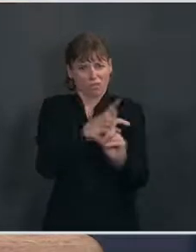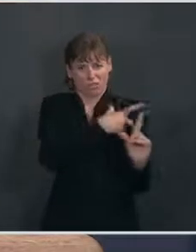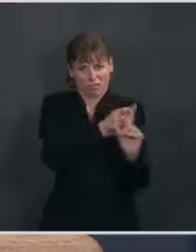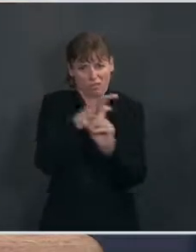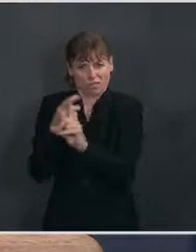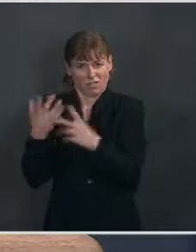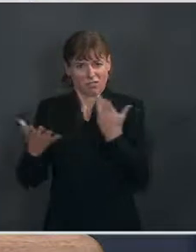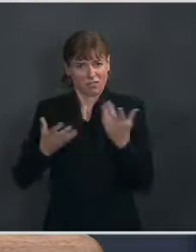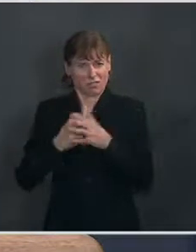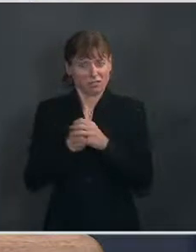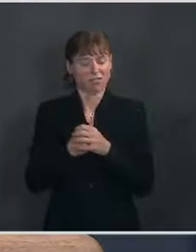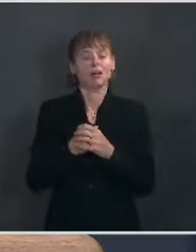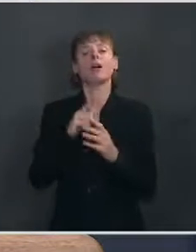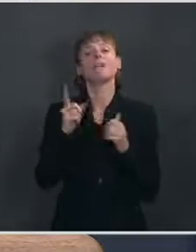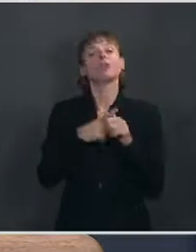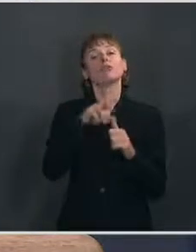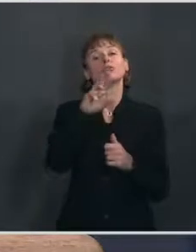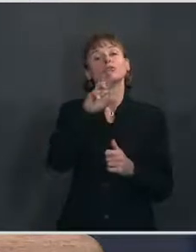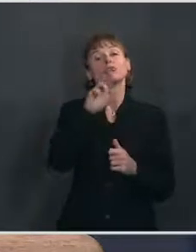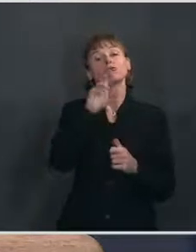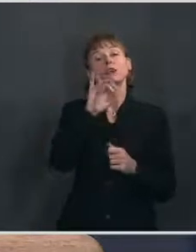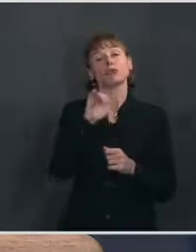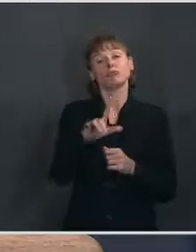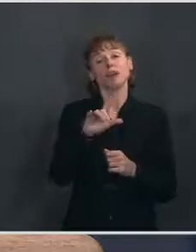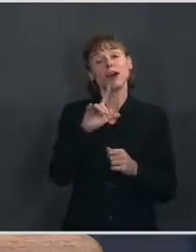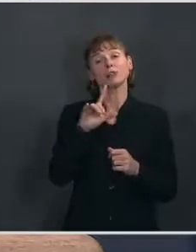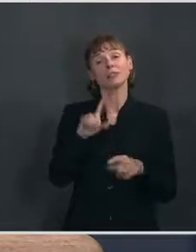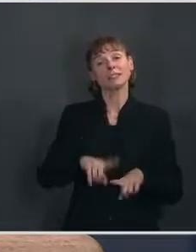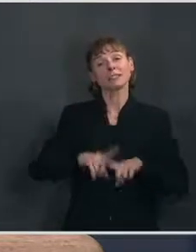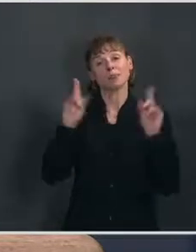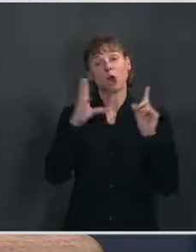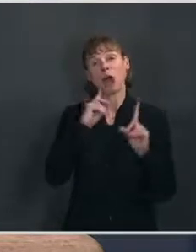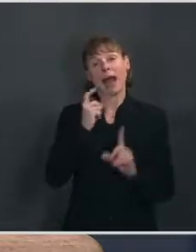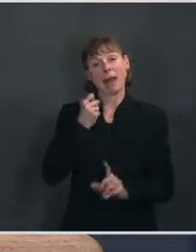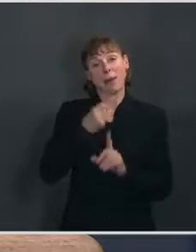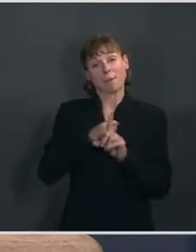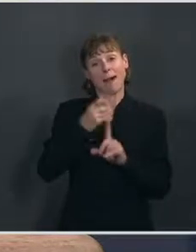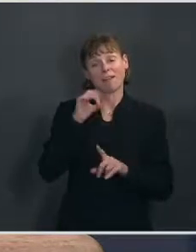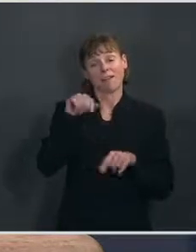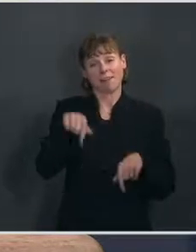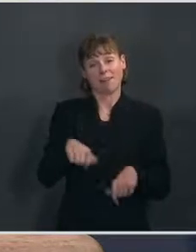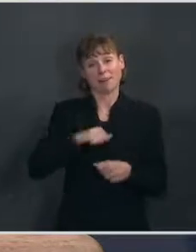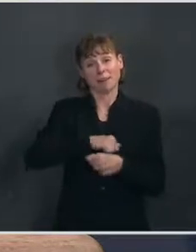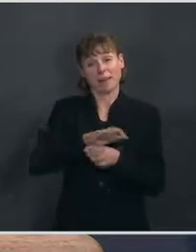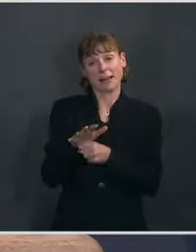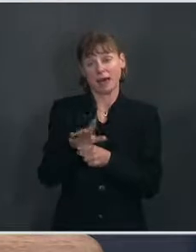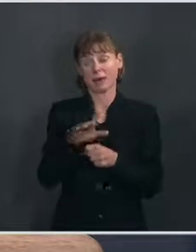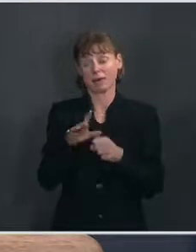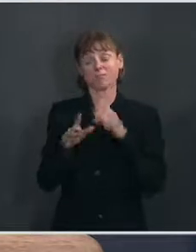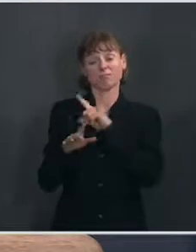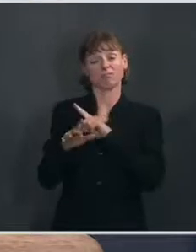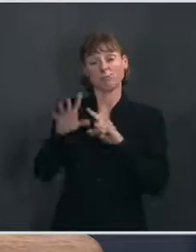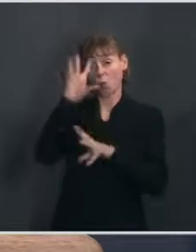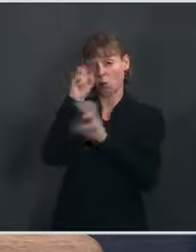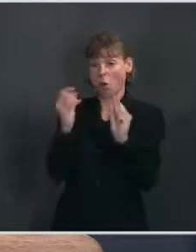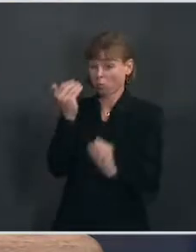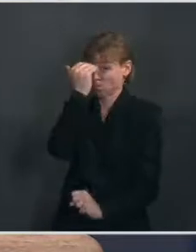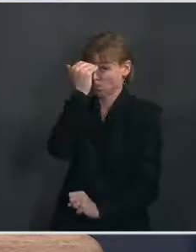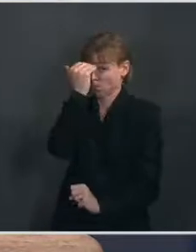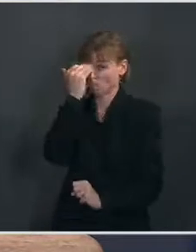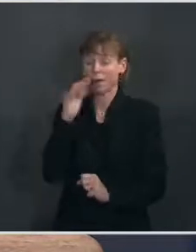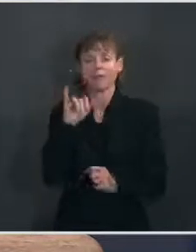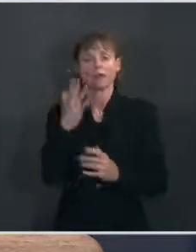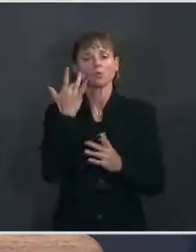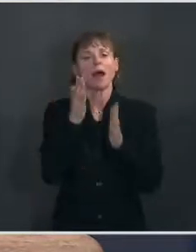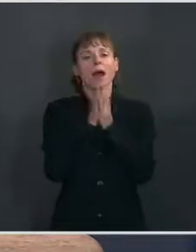you know, the racial disparities and the impact of this pandemic are not lost on the President. And that's one of the reasons he asked Dr. Marcel Nunez